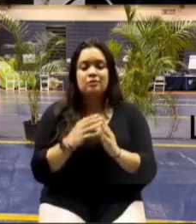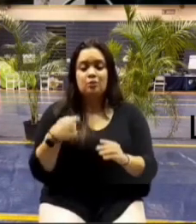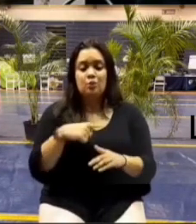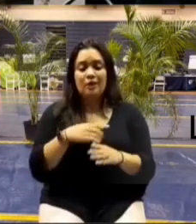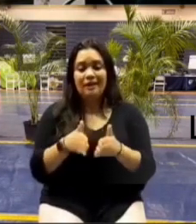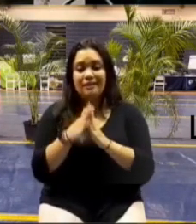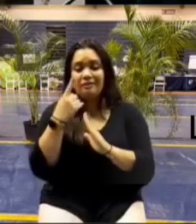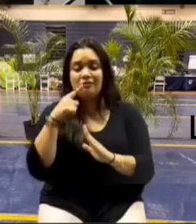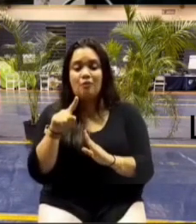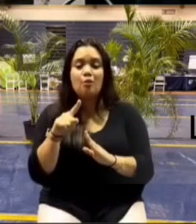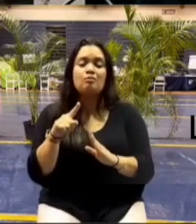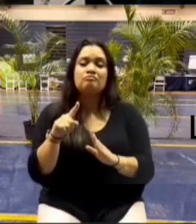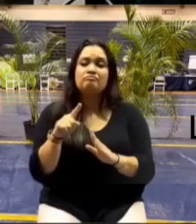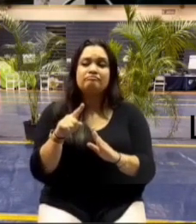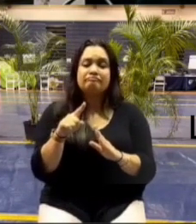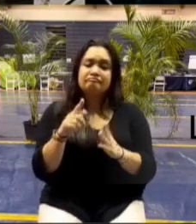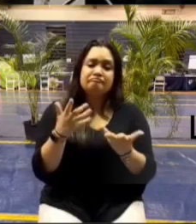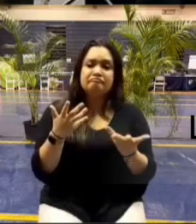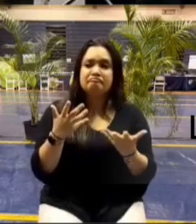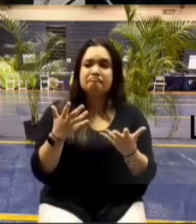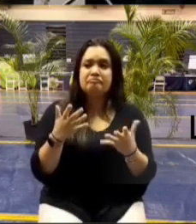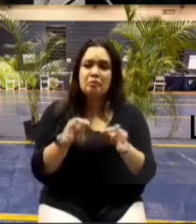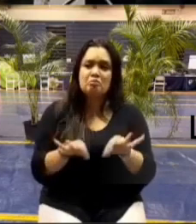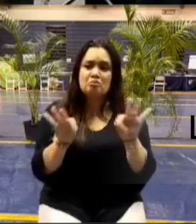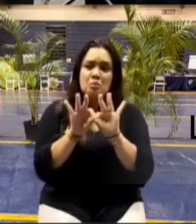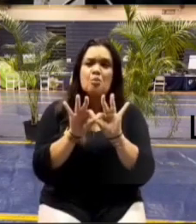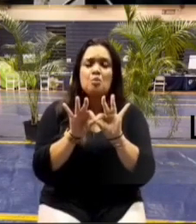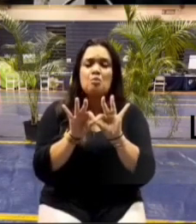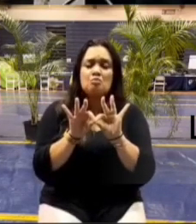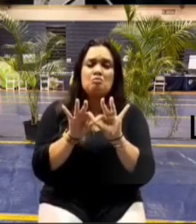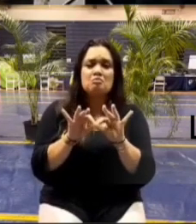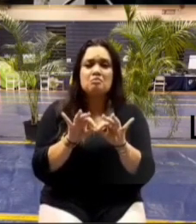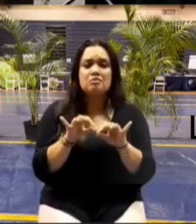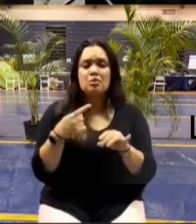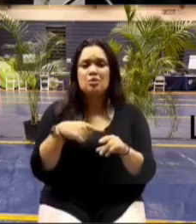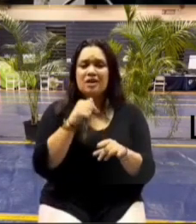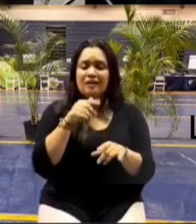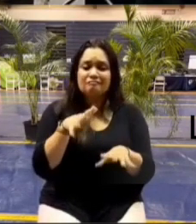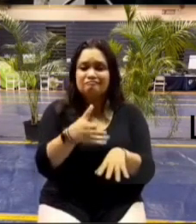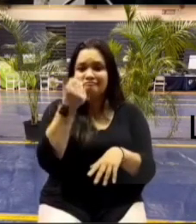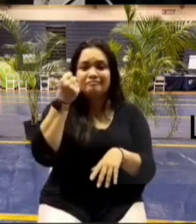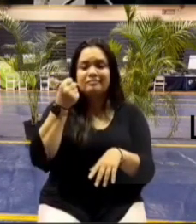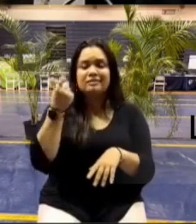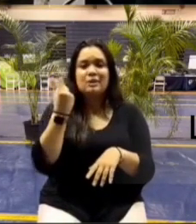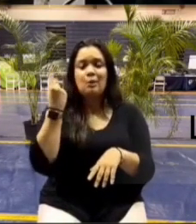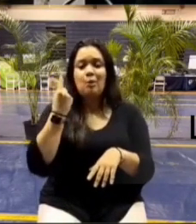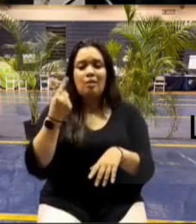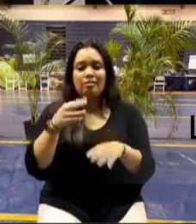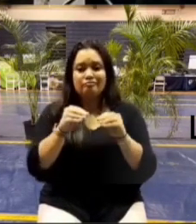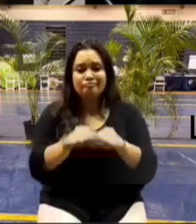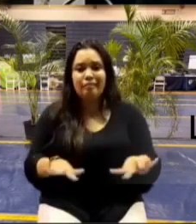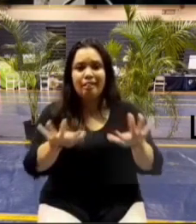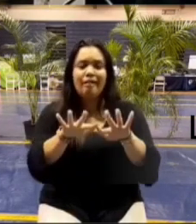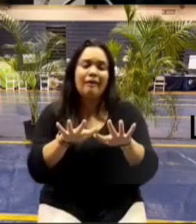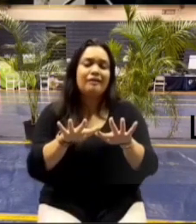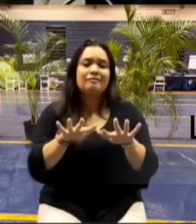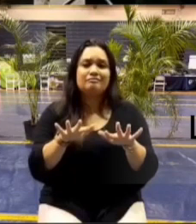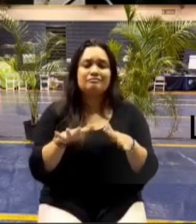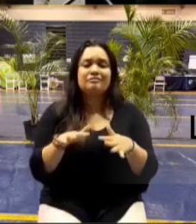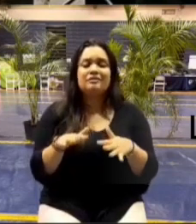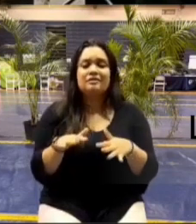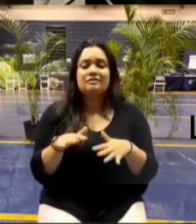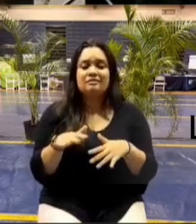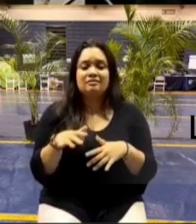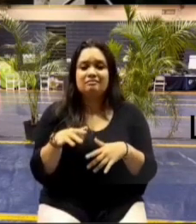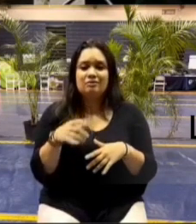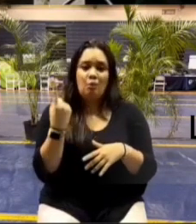and it's not um we're not taking somebody's prime land you know somewhere on the island and just